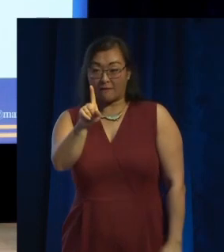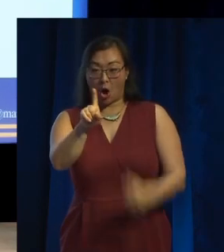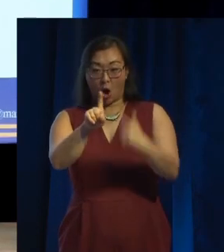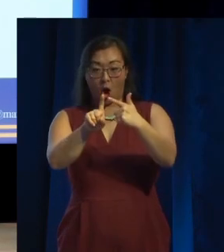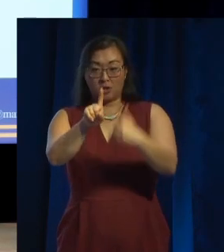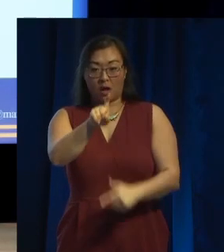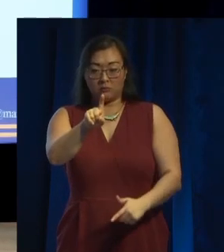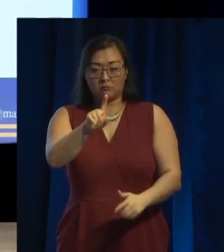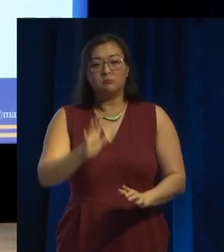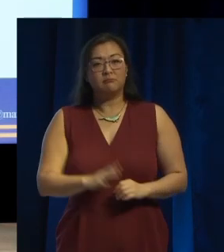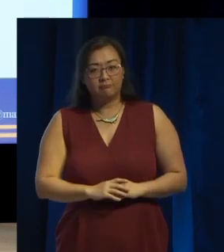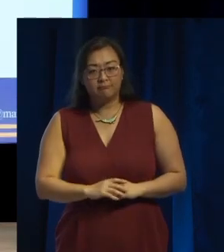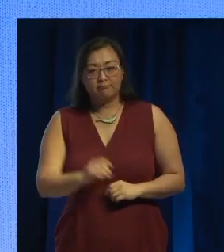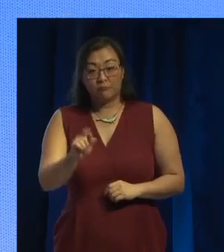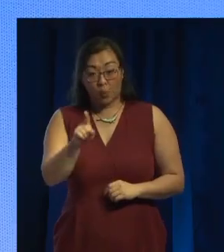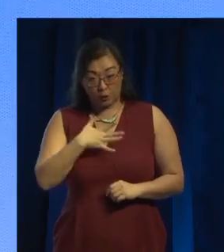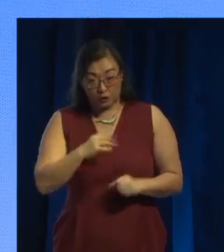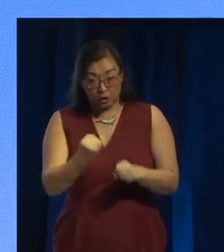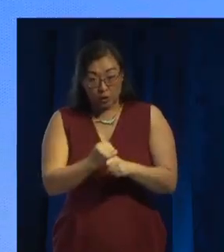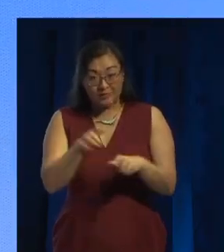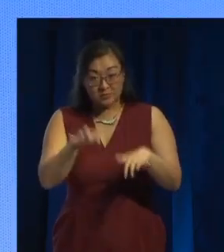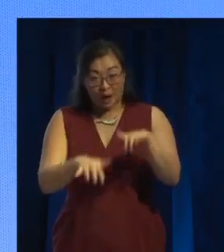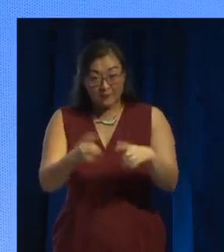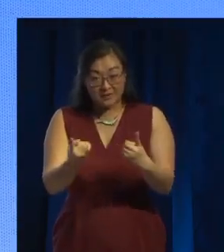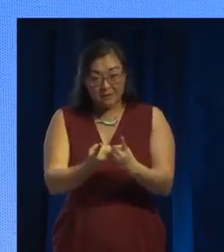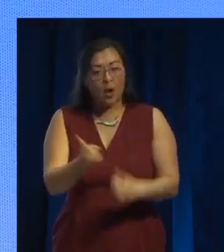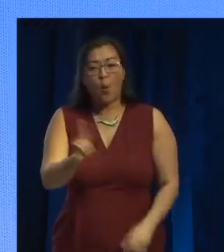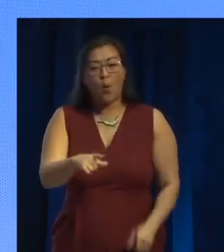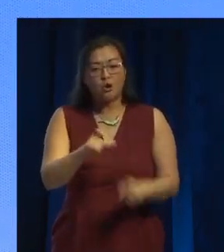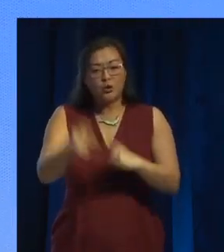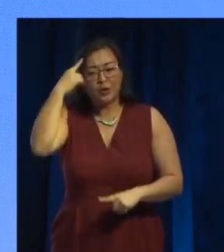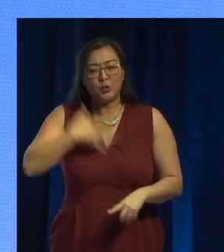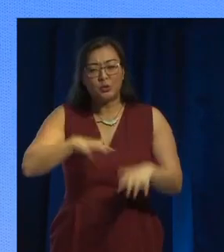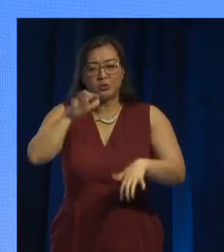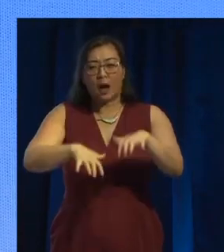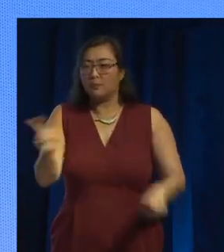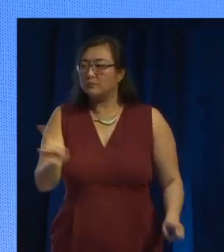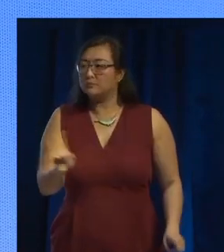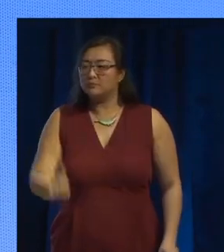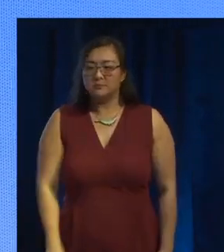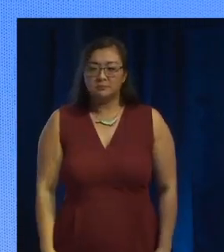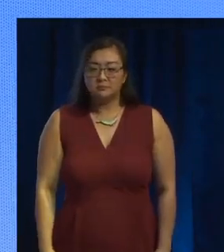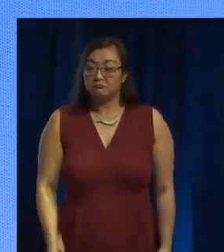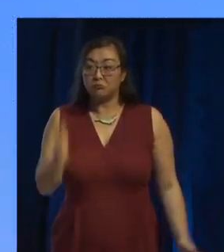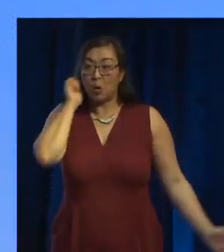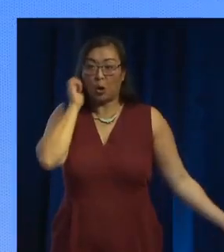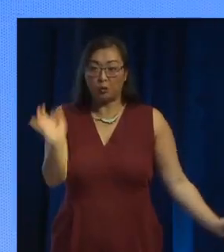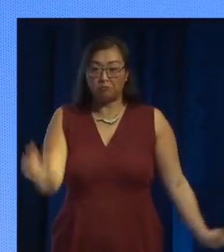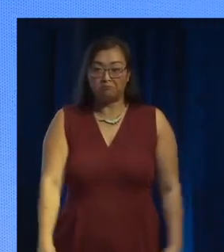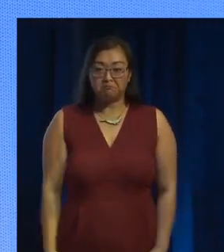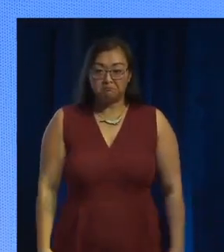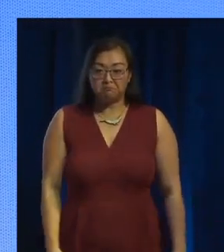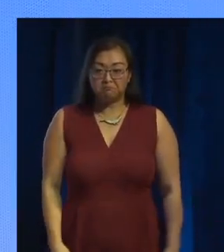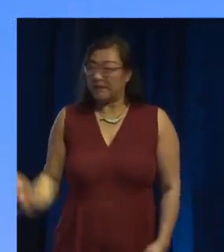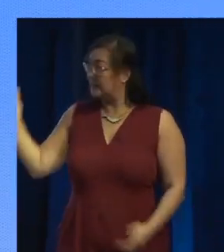to go on to the next part of the game. What do you think you have to type in? There's no clues. There's nothing on there that gives you a